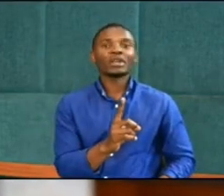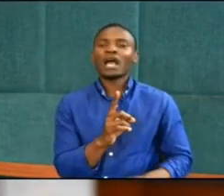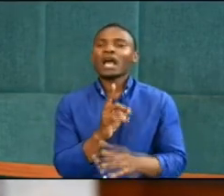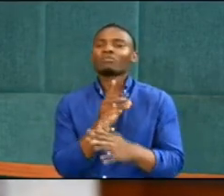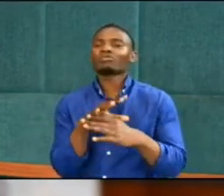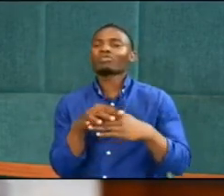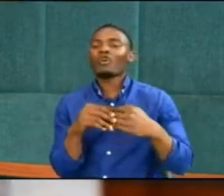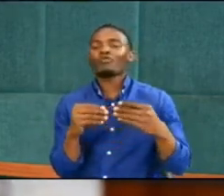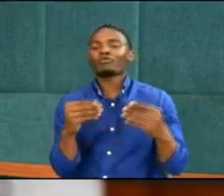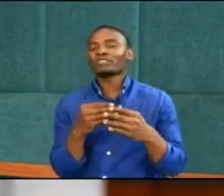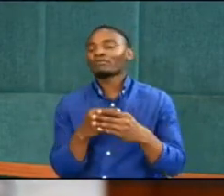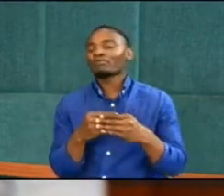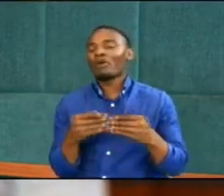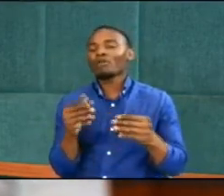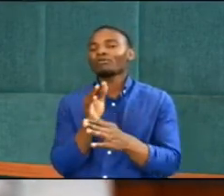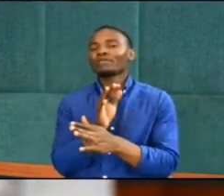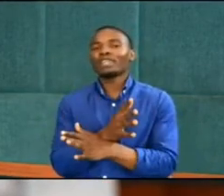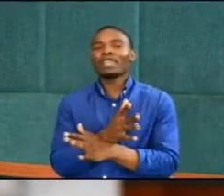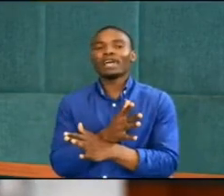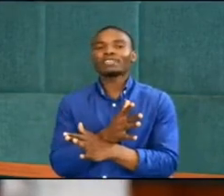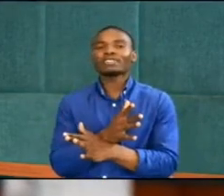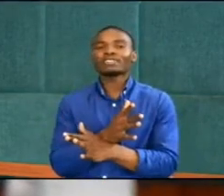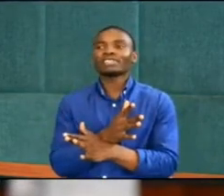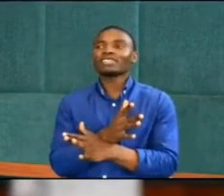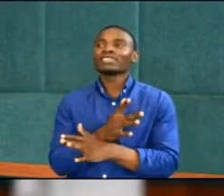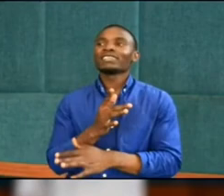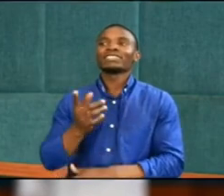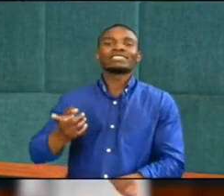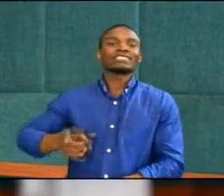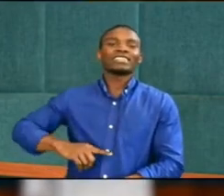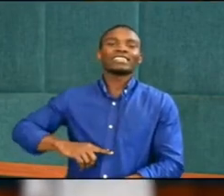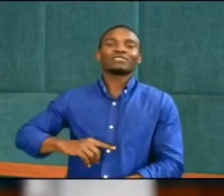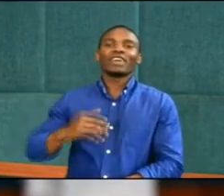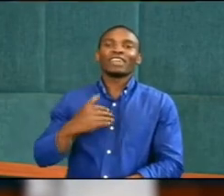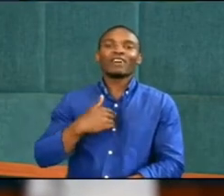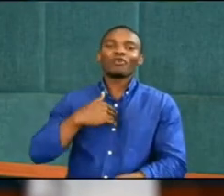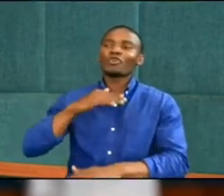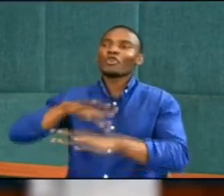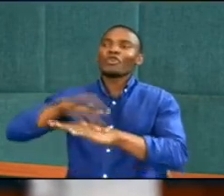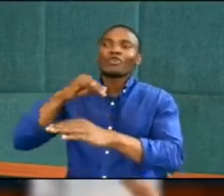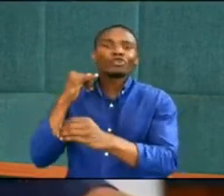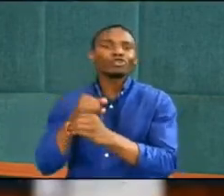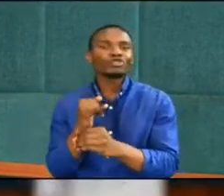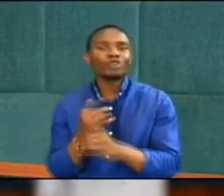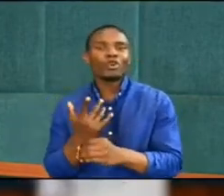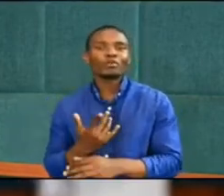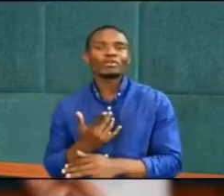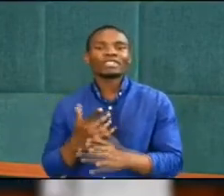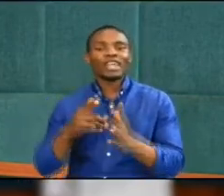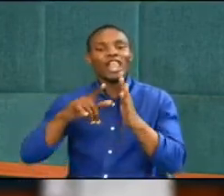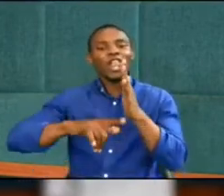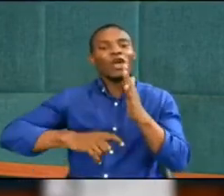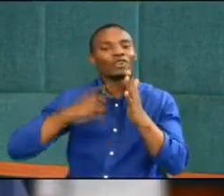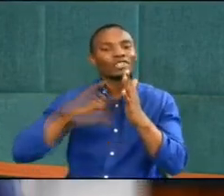comfortable, well fed, have good jobs, low taxes.